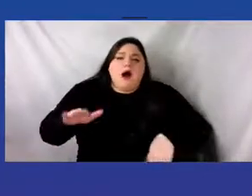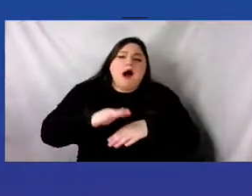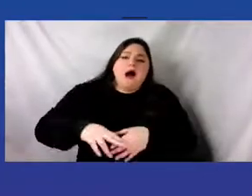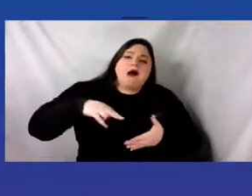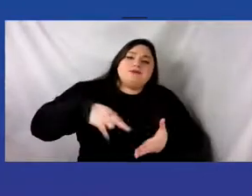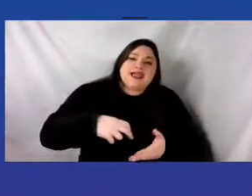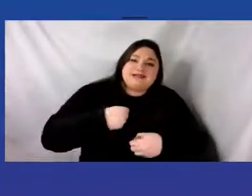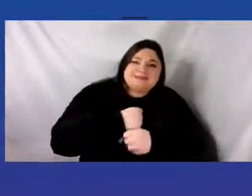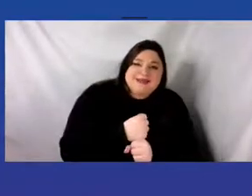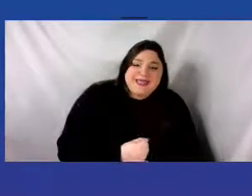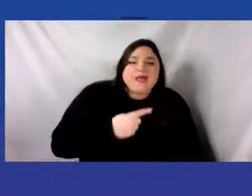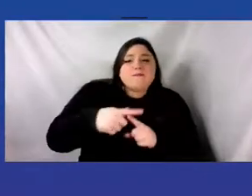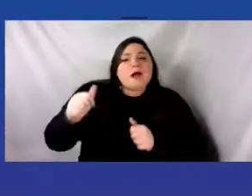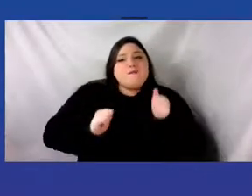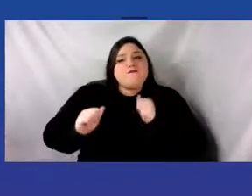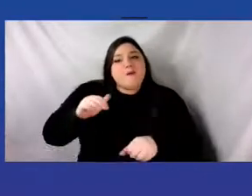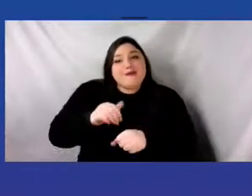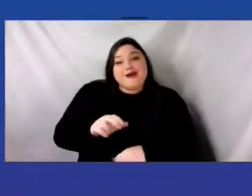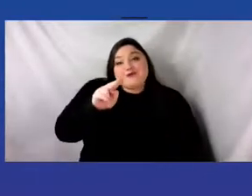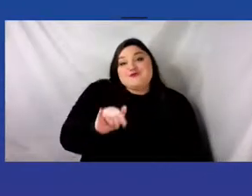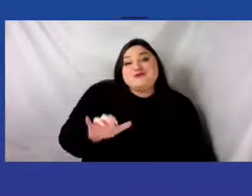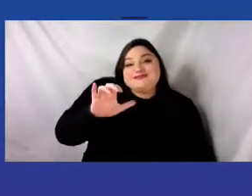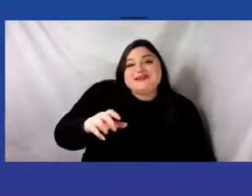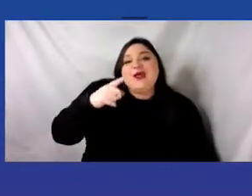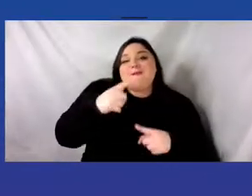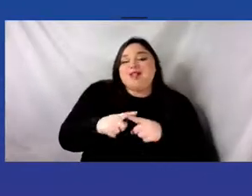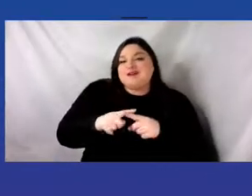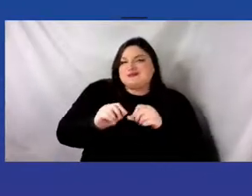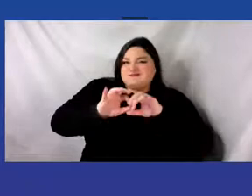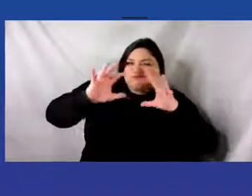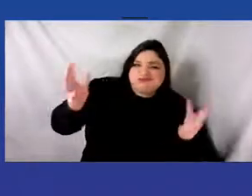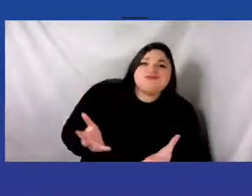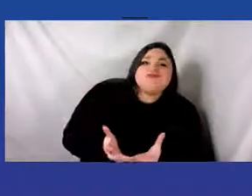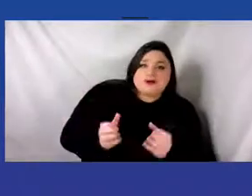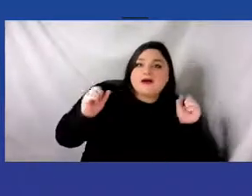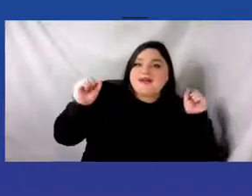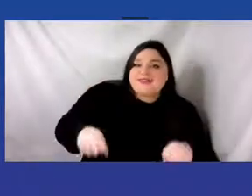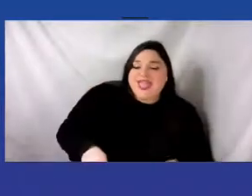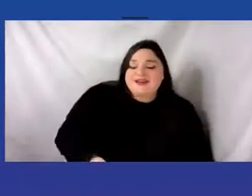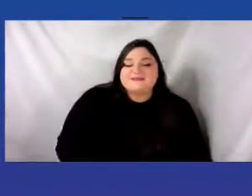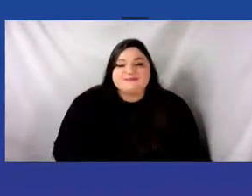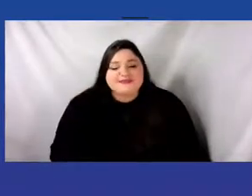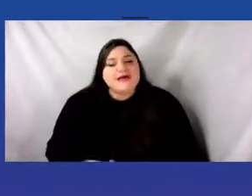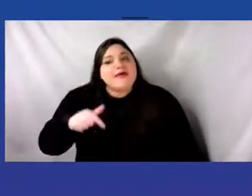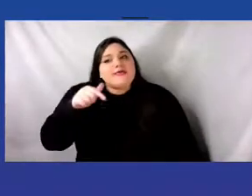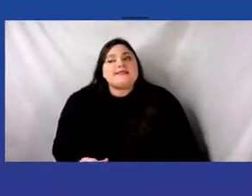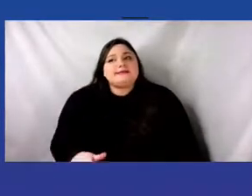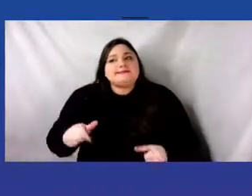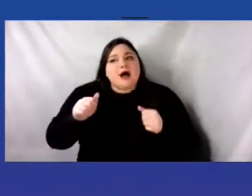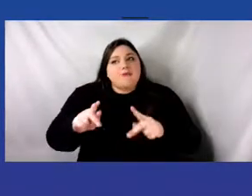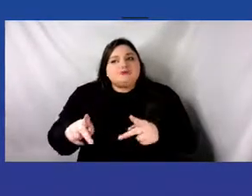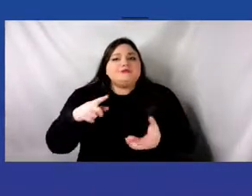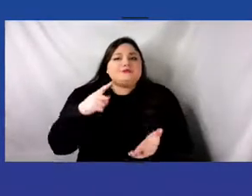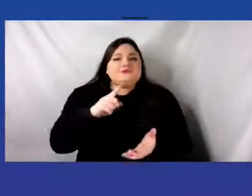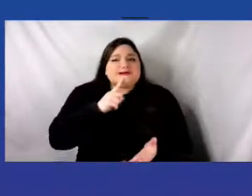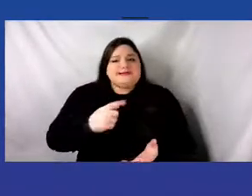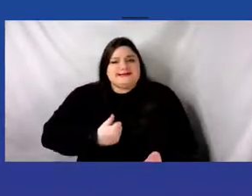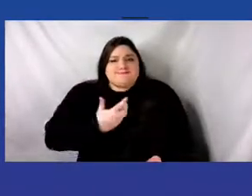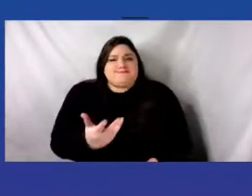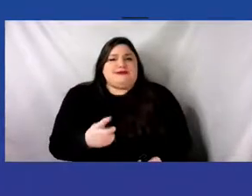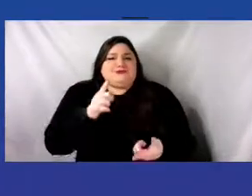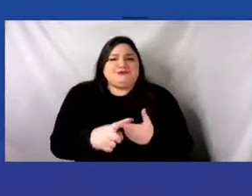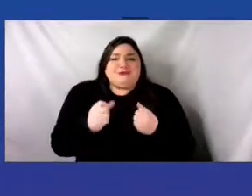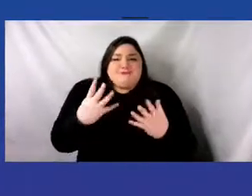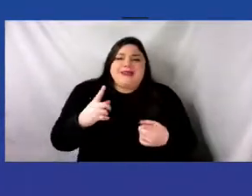and the theme this year speaks to so many people so many generations and I just want to commend